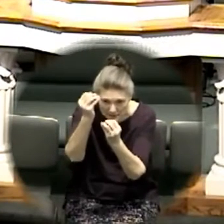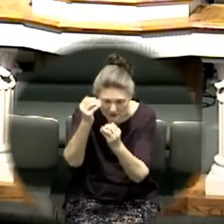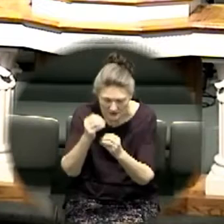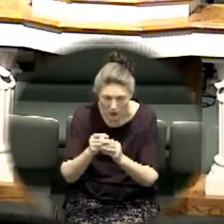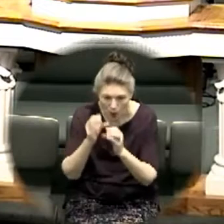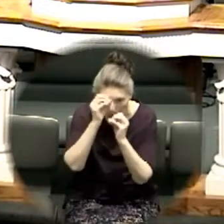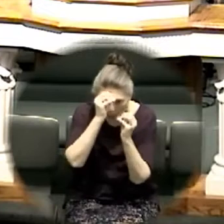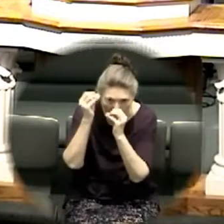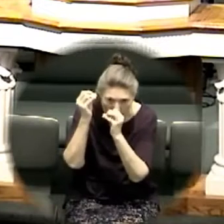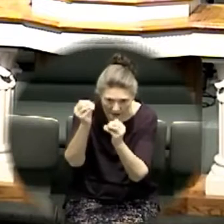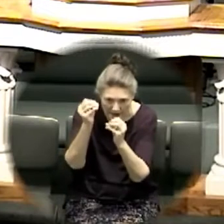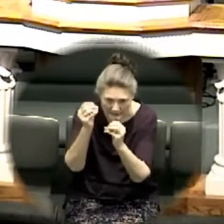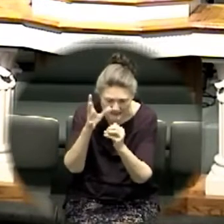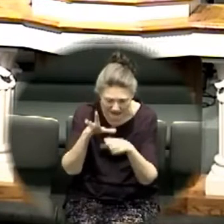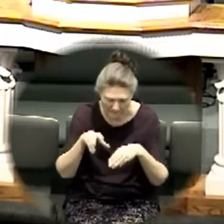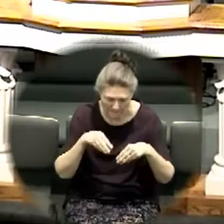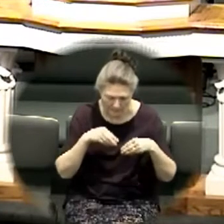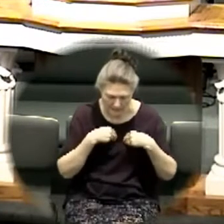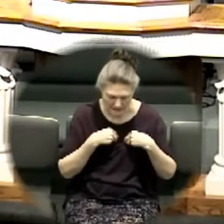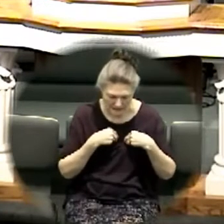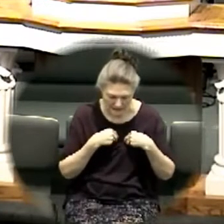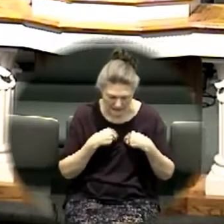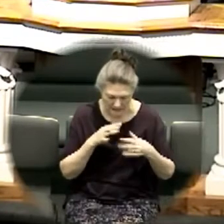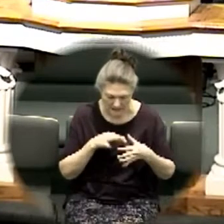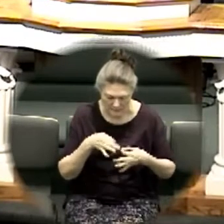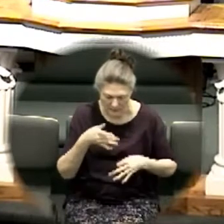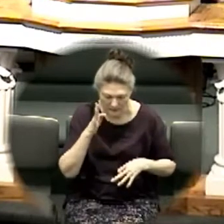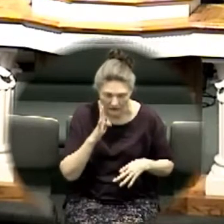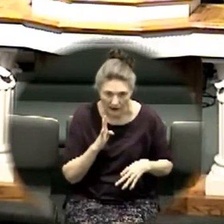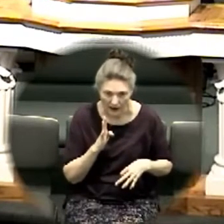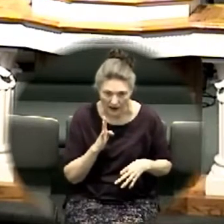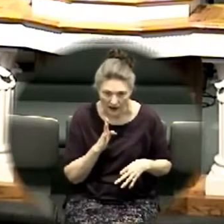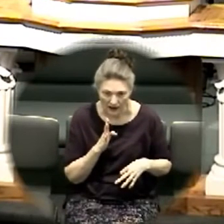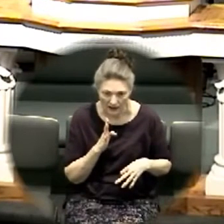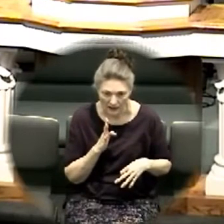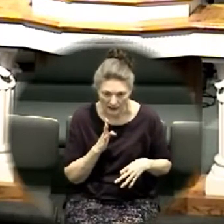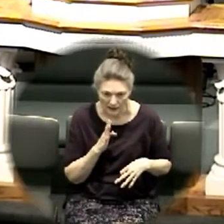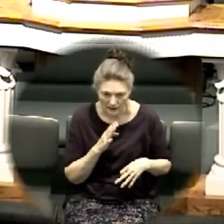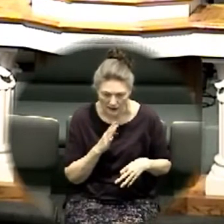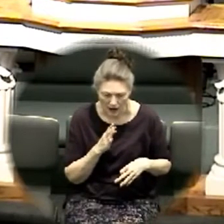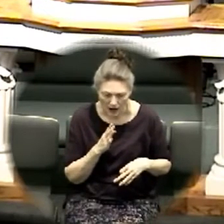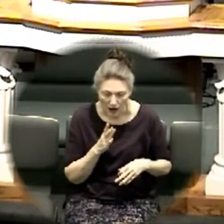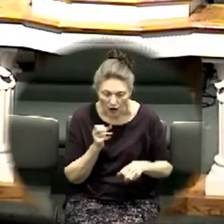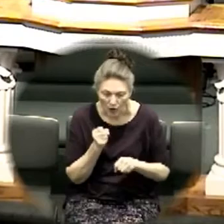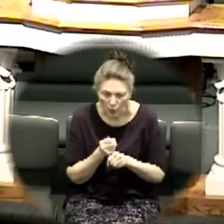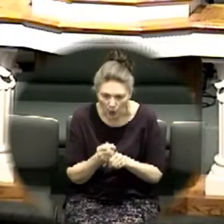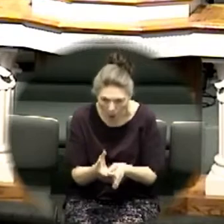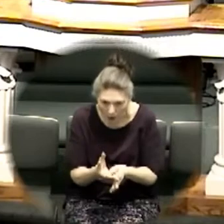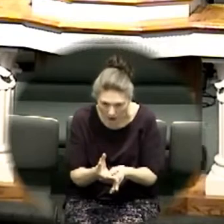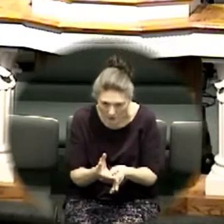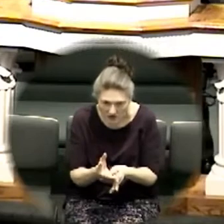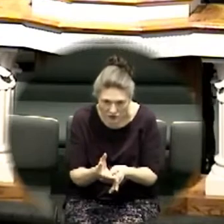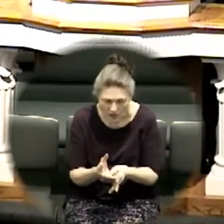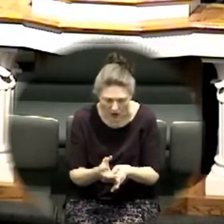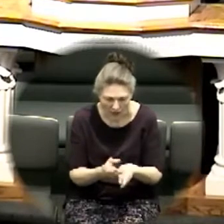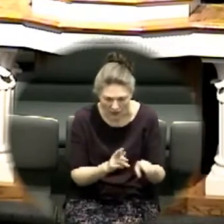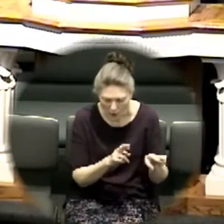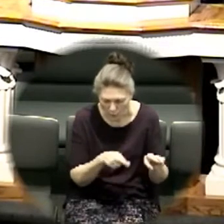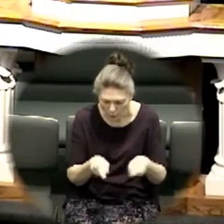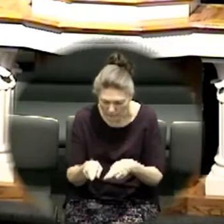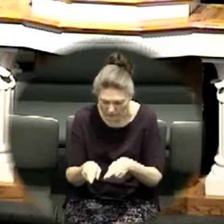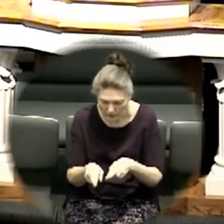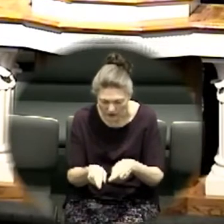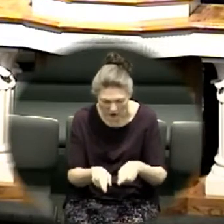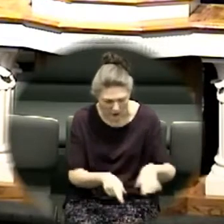obedience and possessing the ark rolled back the Jordan the Bible says when they